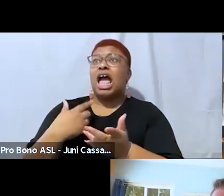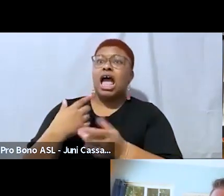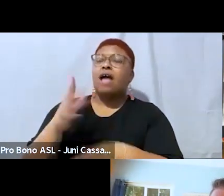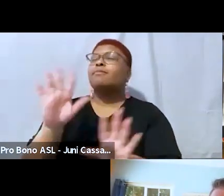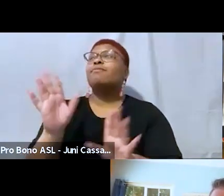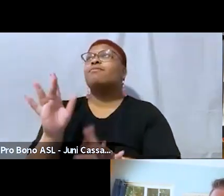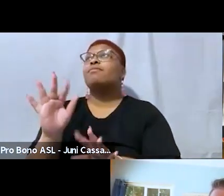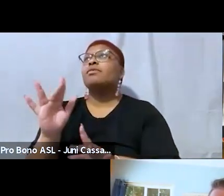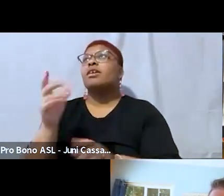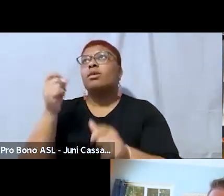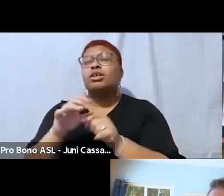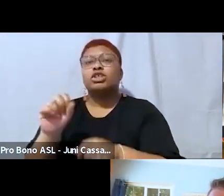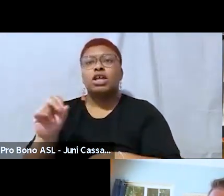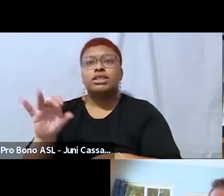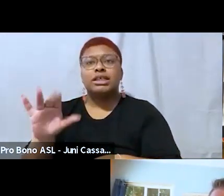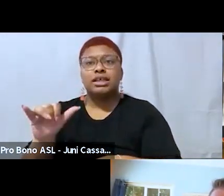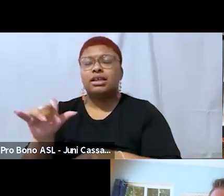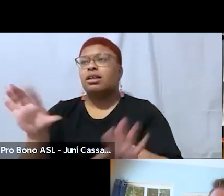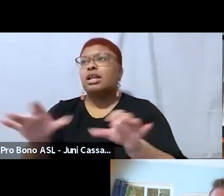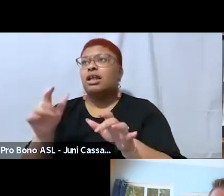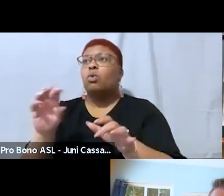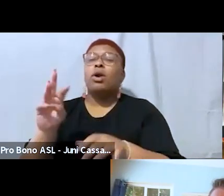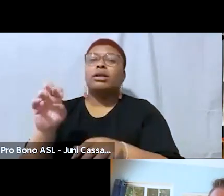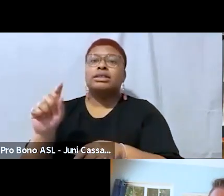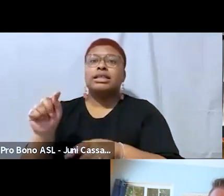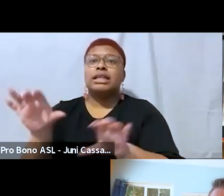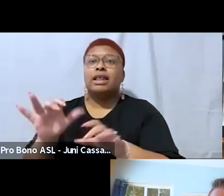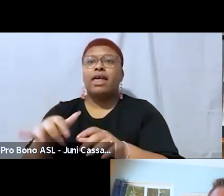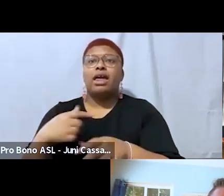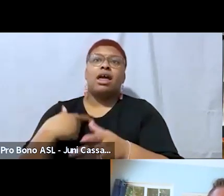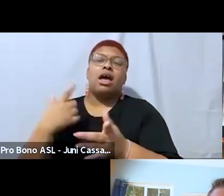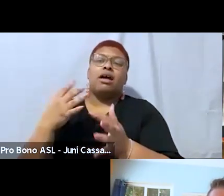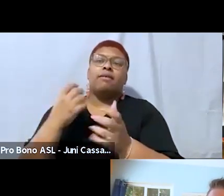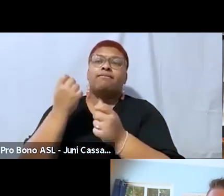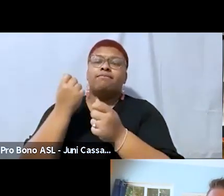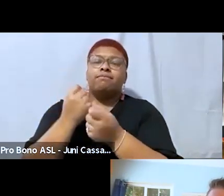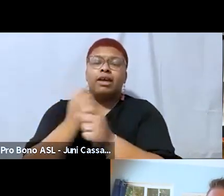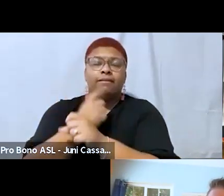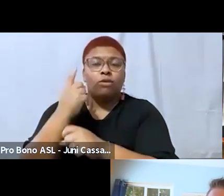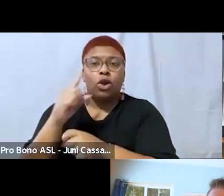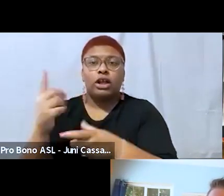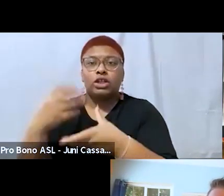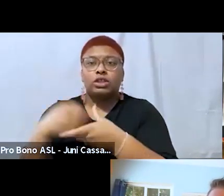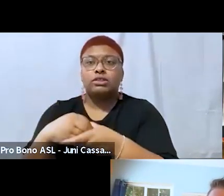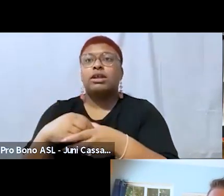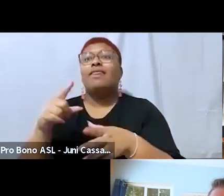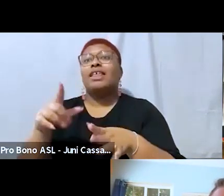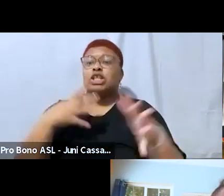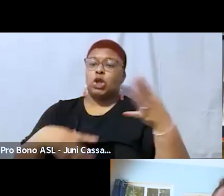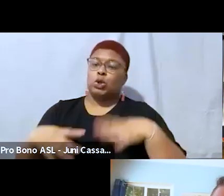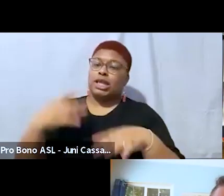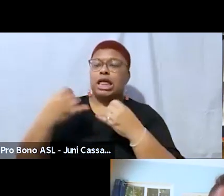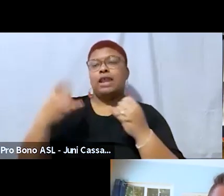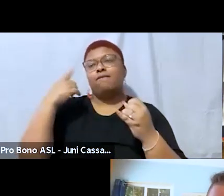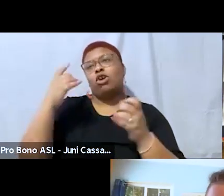did the the whole fight for inclusivity thing and people were like really loose with their mouths talking about this this clothing line is for everybody and it's a